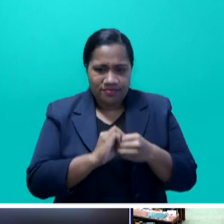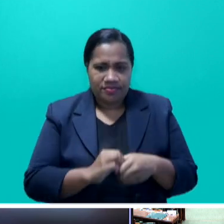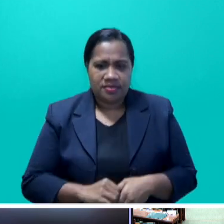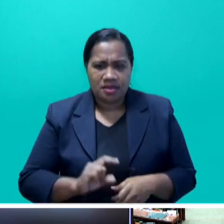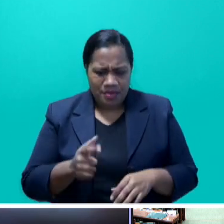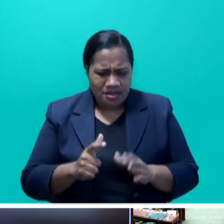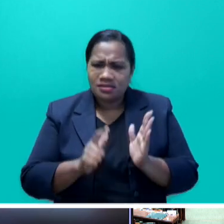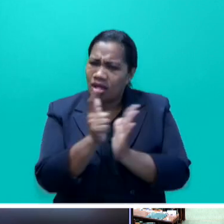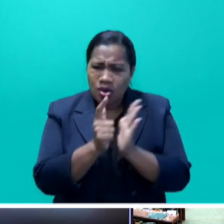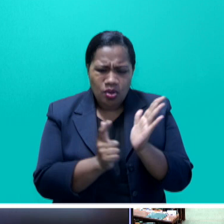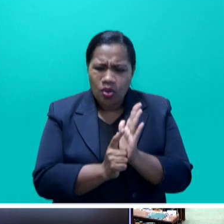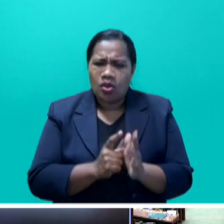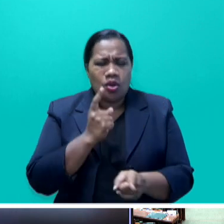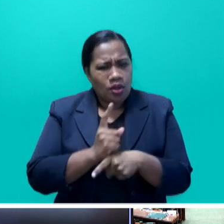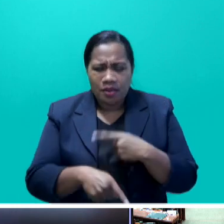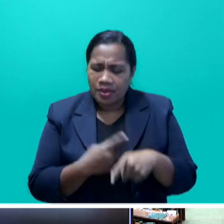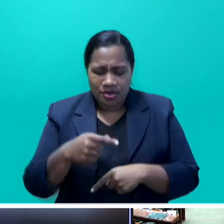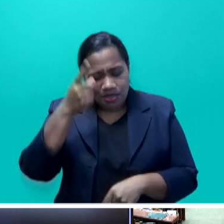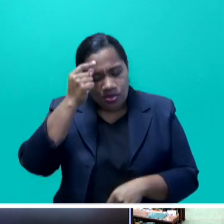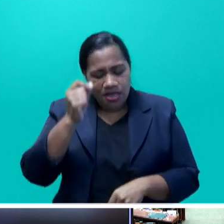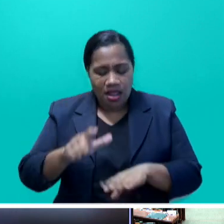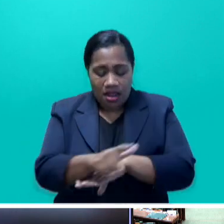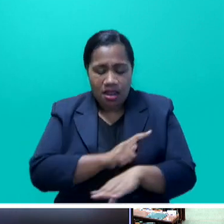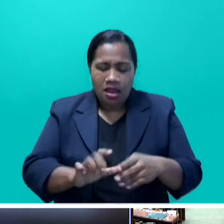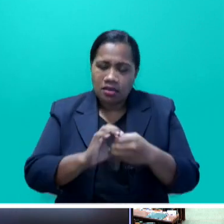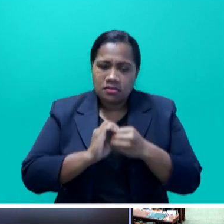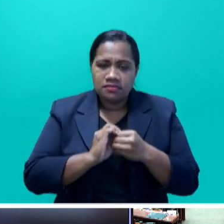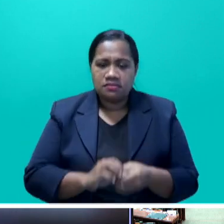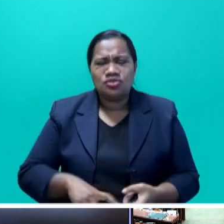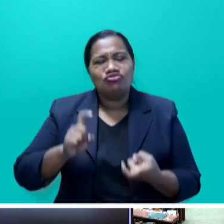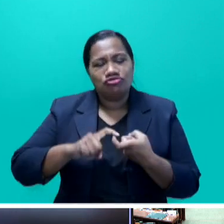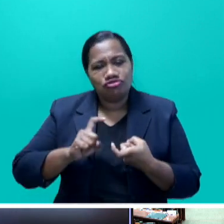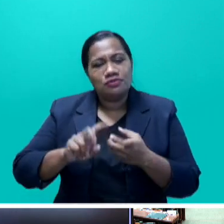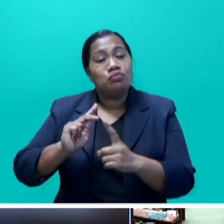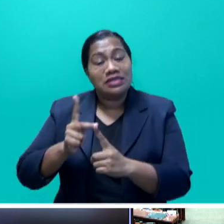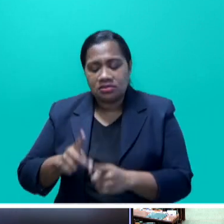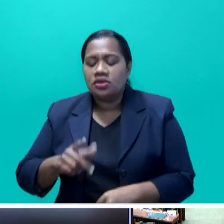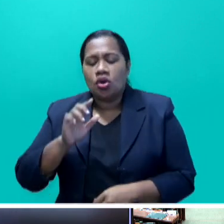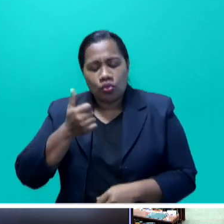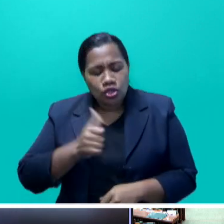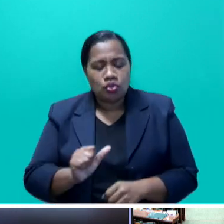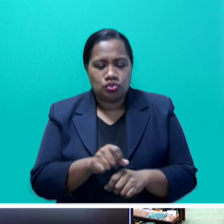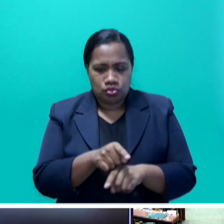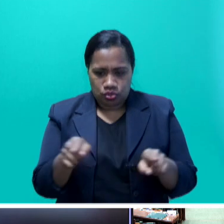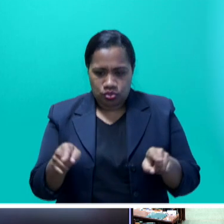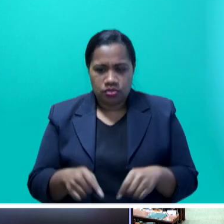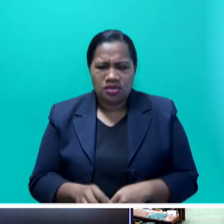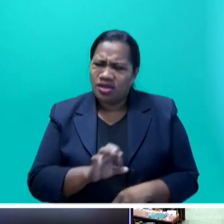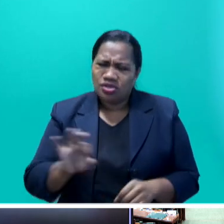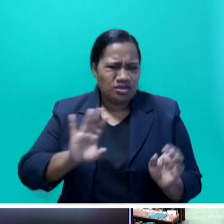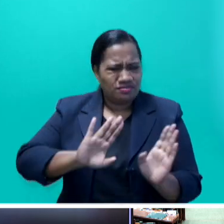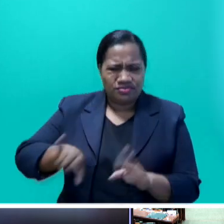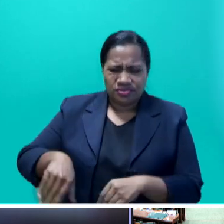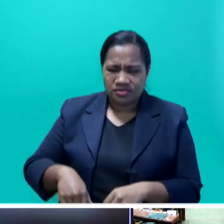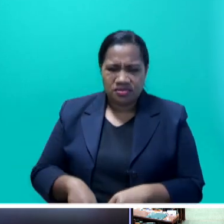land ownership. These cheap politicians will always try to use you. Don't let them. Cast them aside